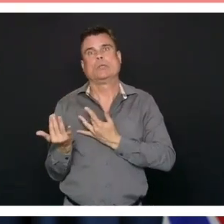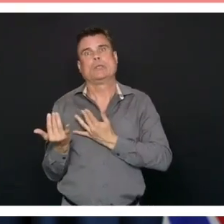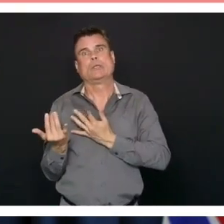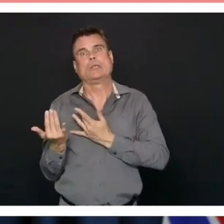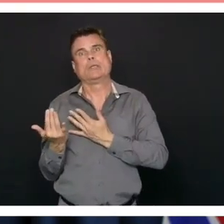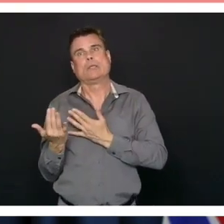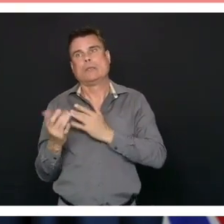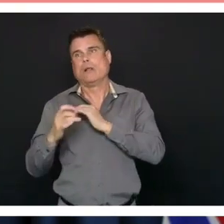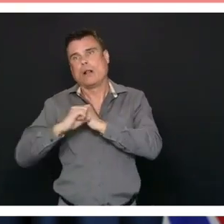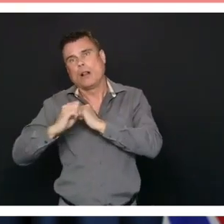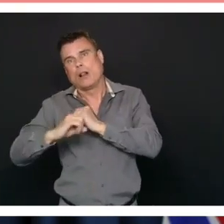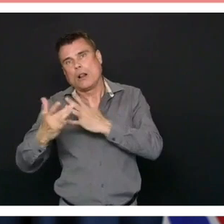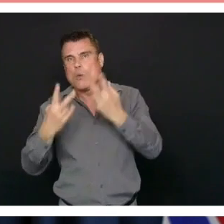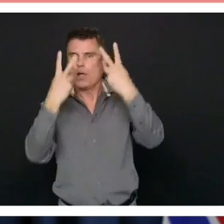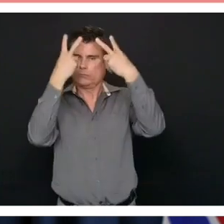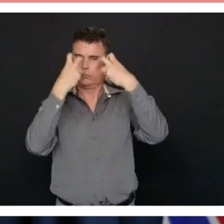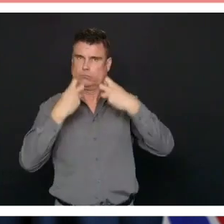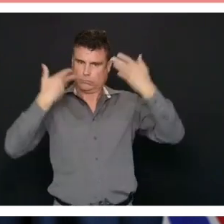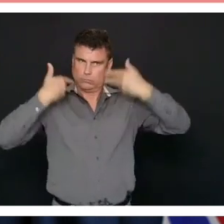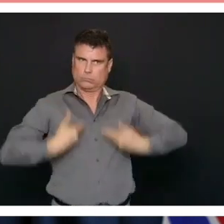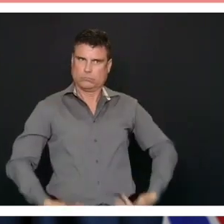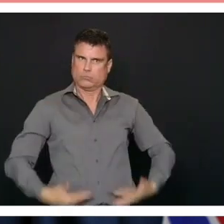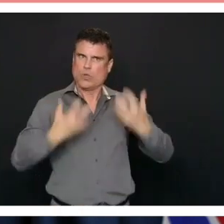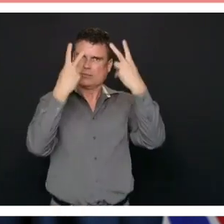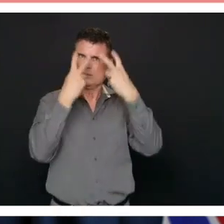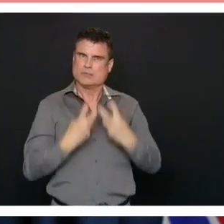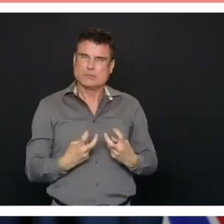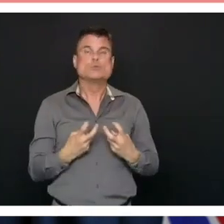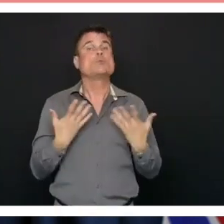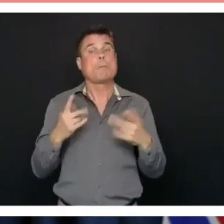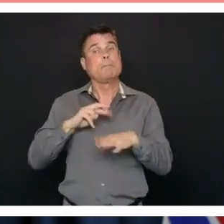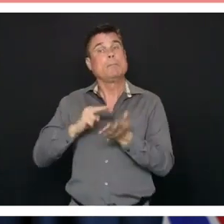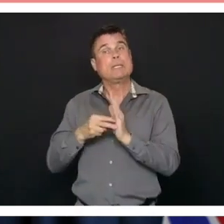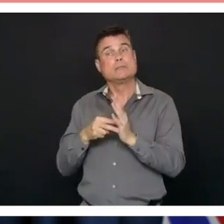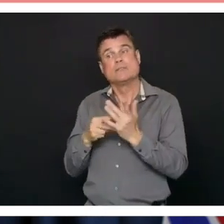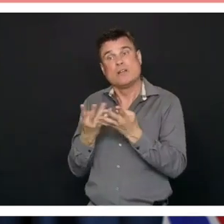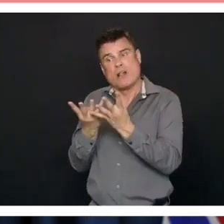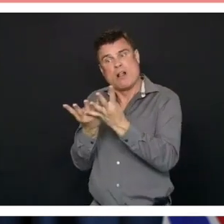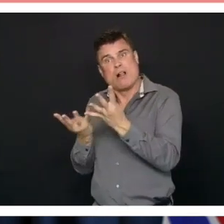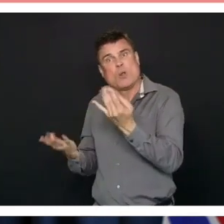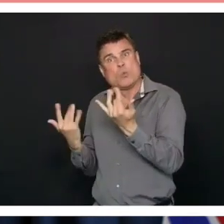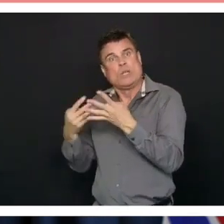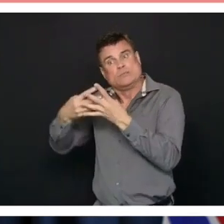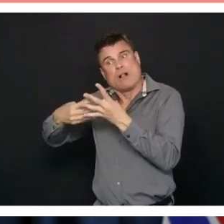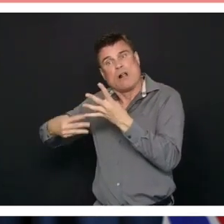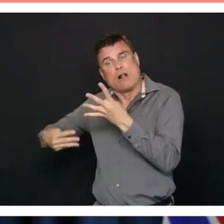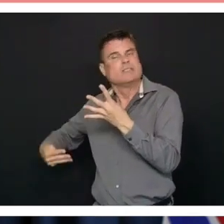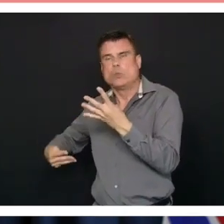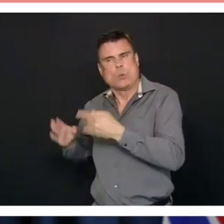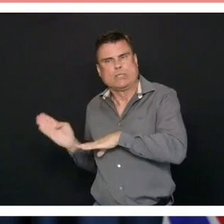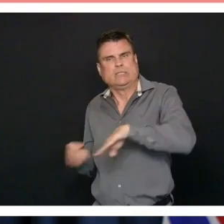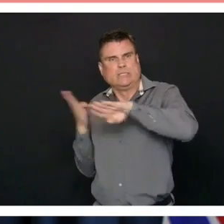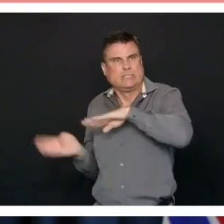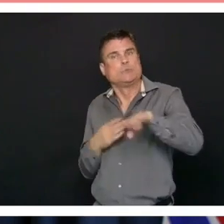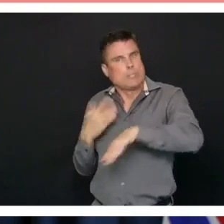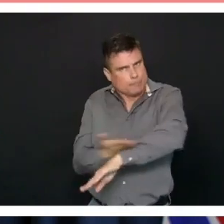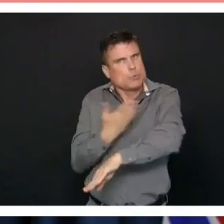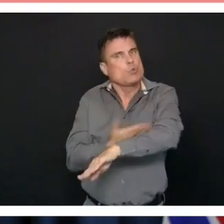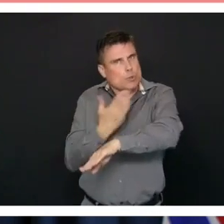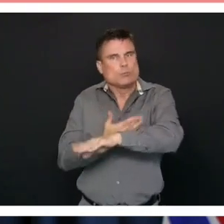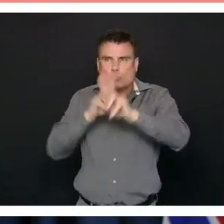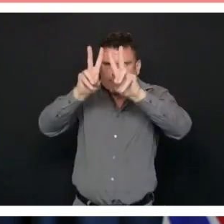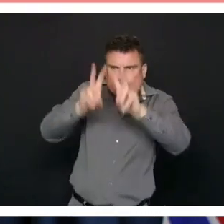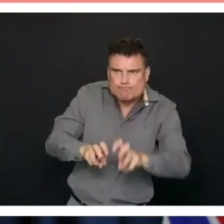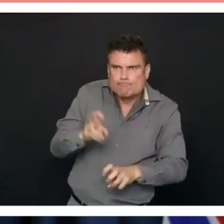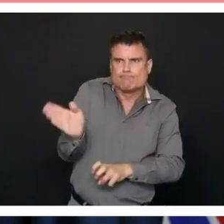were required. We were creating more opportunities for those surgeries and I remember quite vividly when Dr Henry and Minister Dix